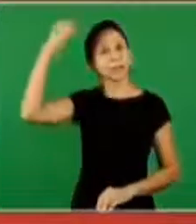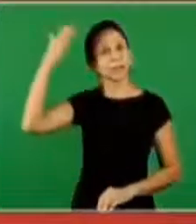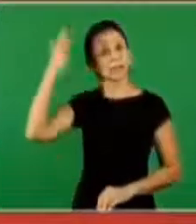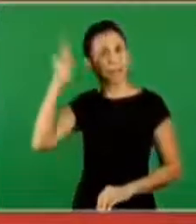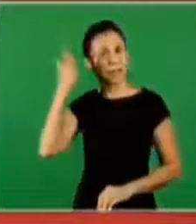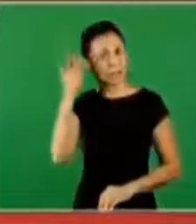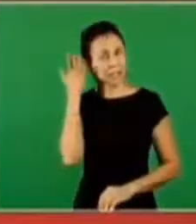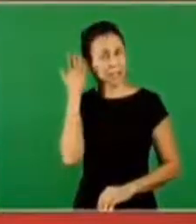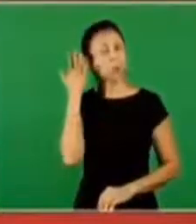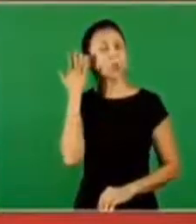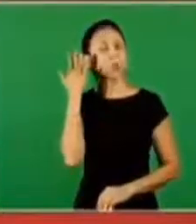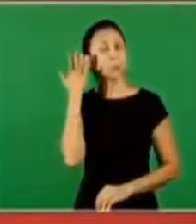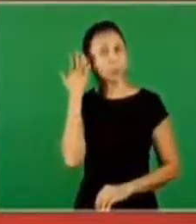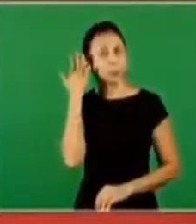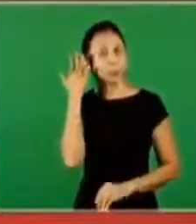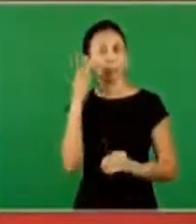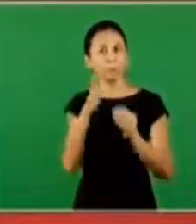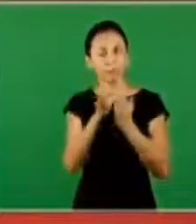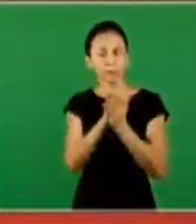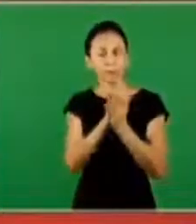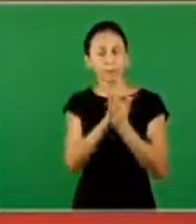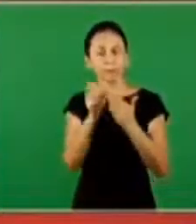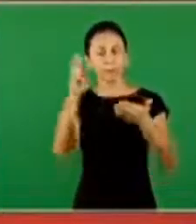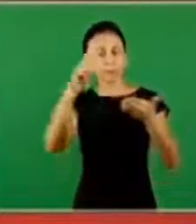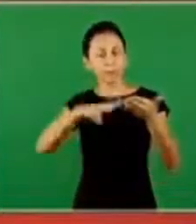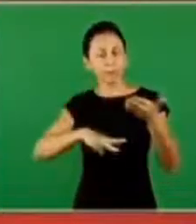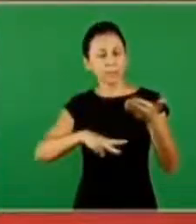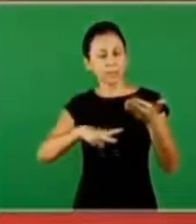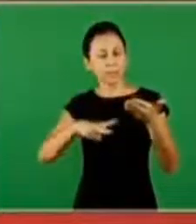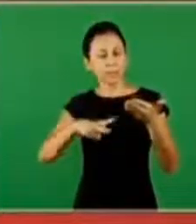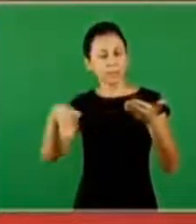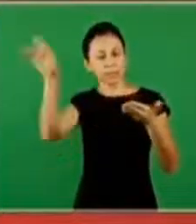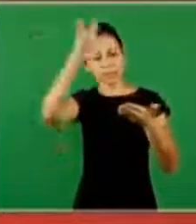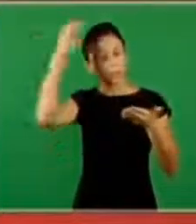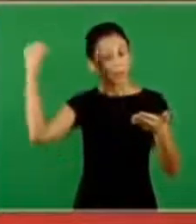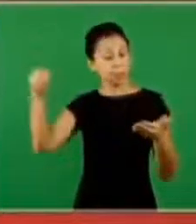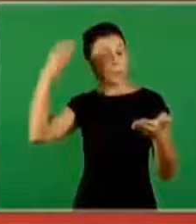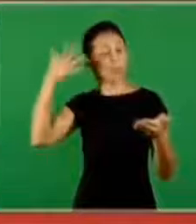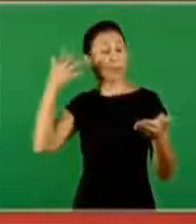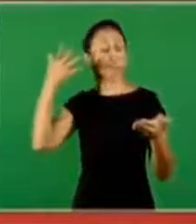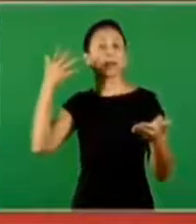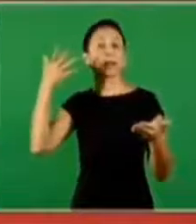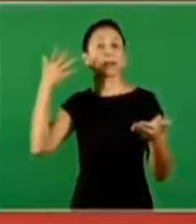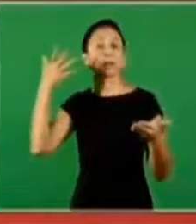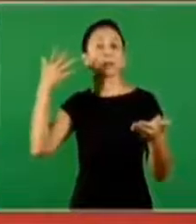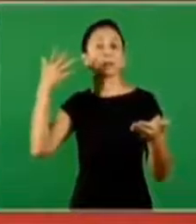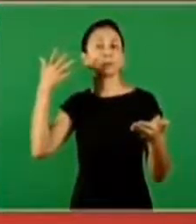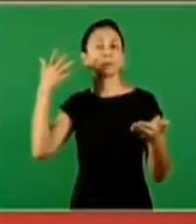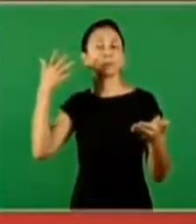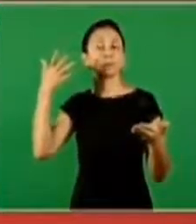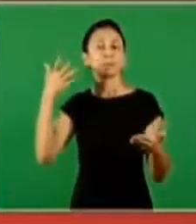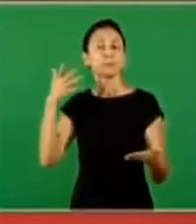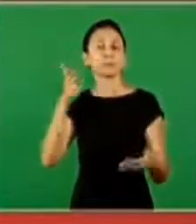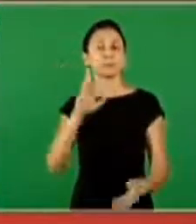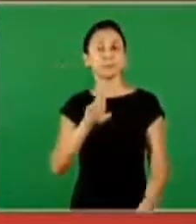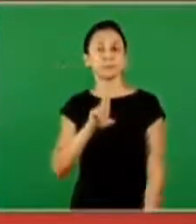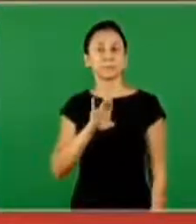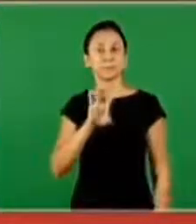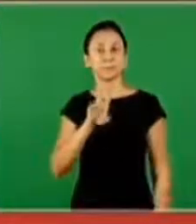So, it's a group of elements that emerge from the word through the operation of the Holy Spirit. It's called